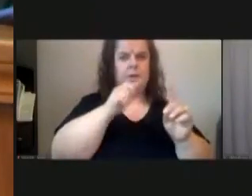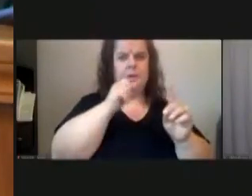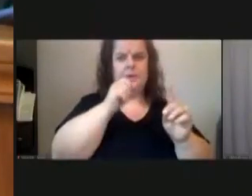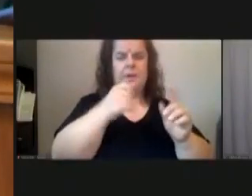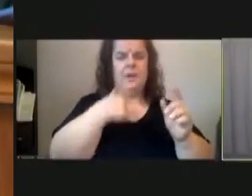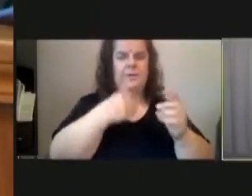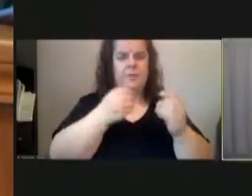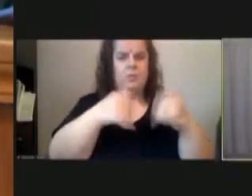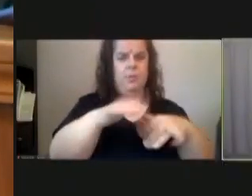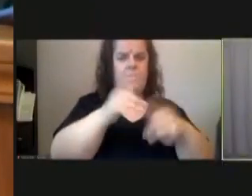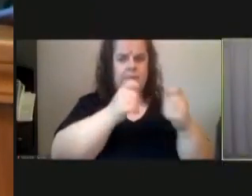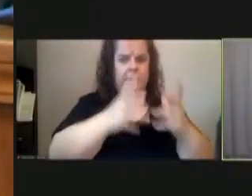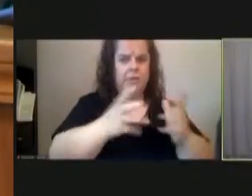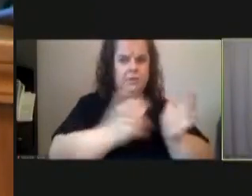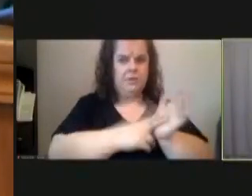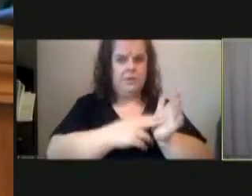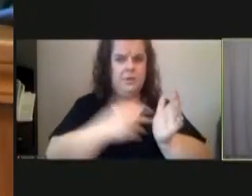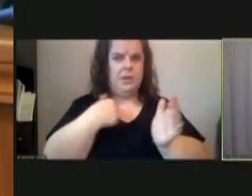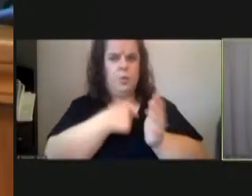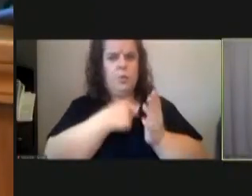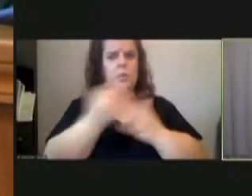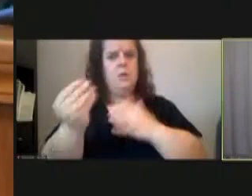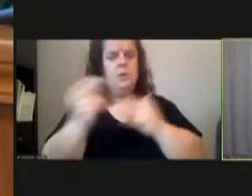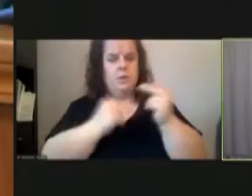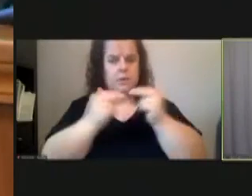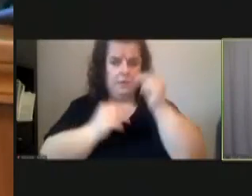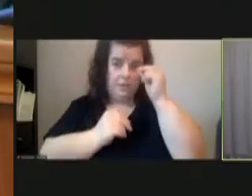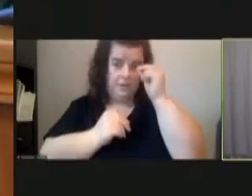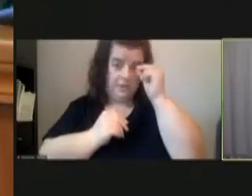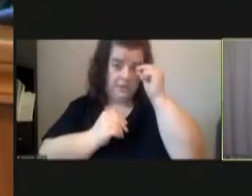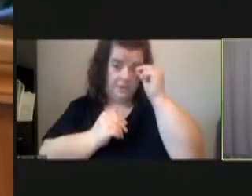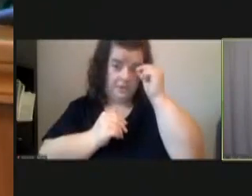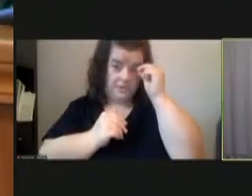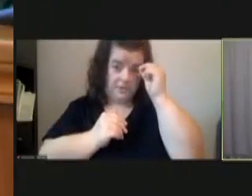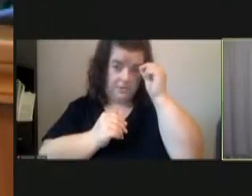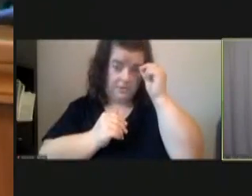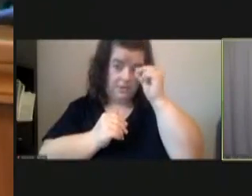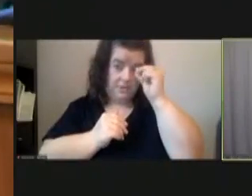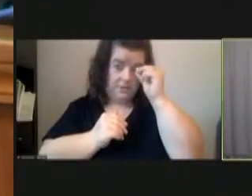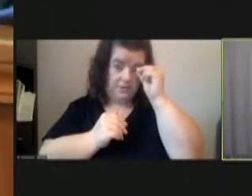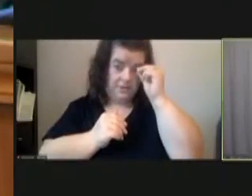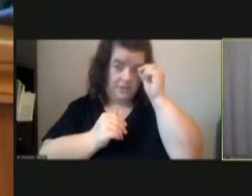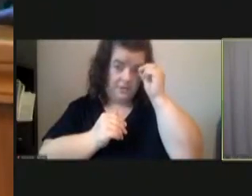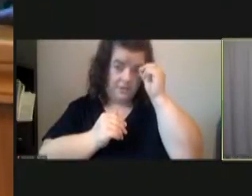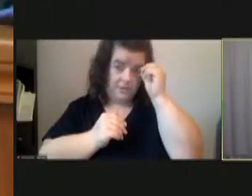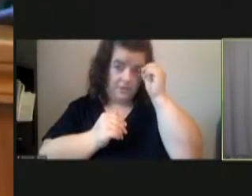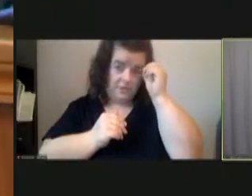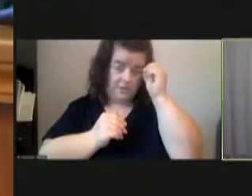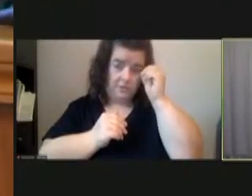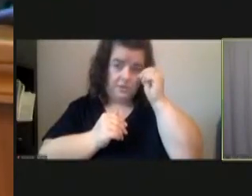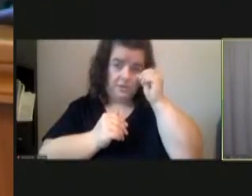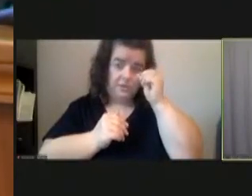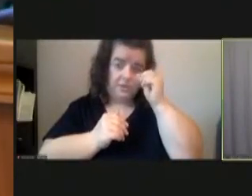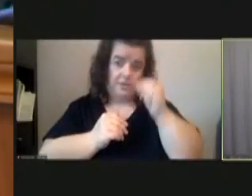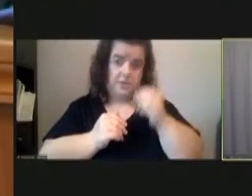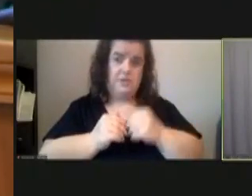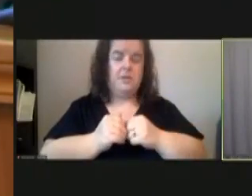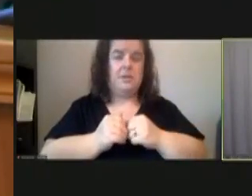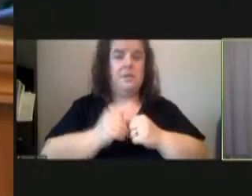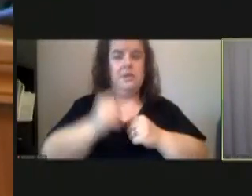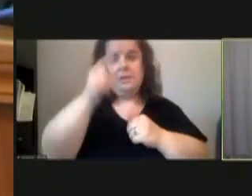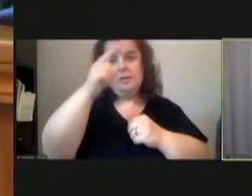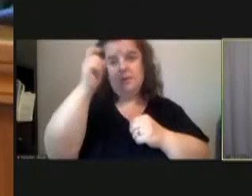so when did we buy the building the summer of